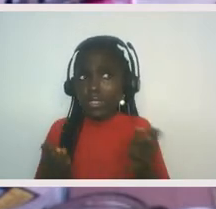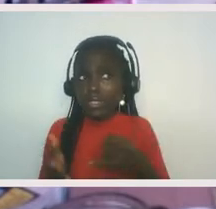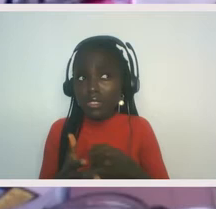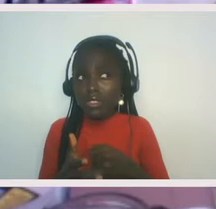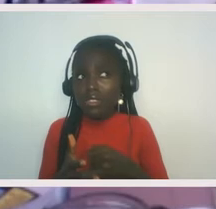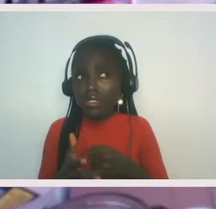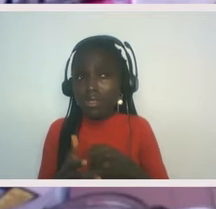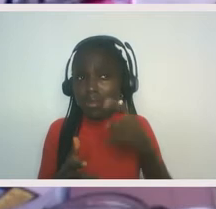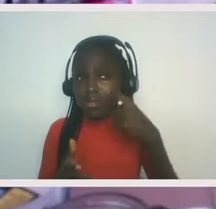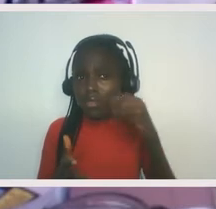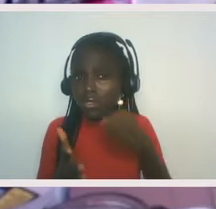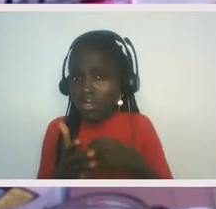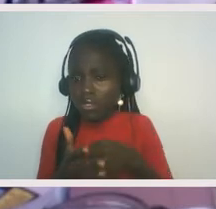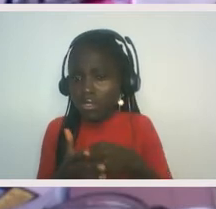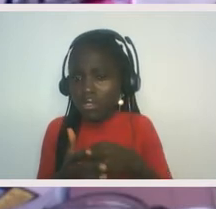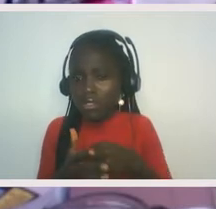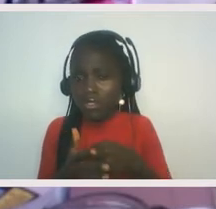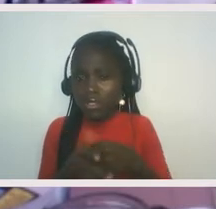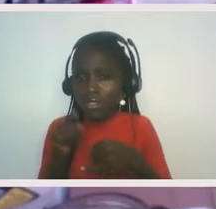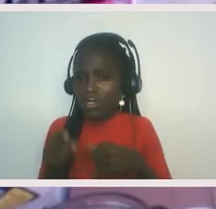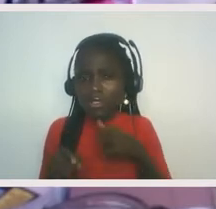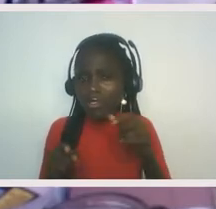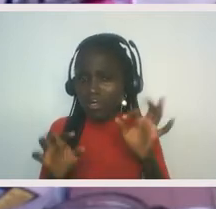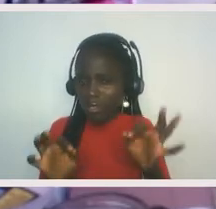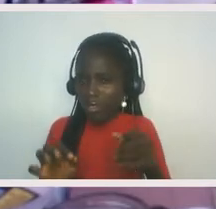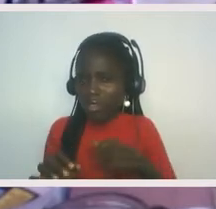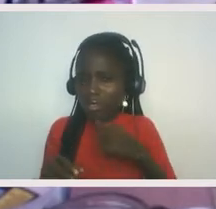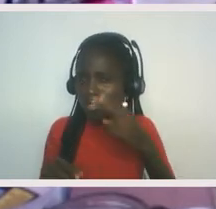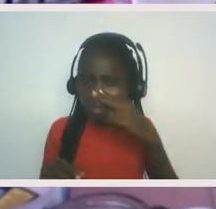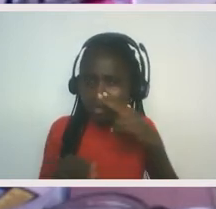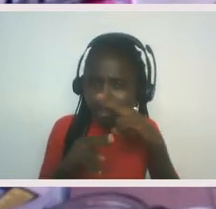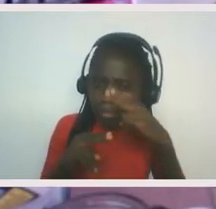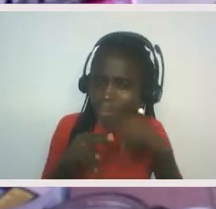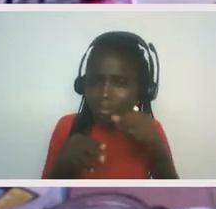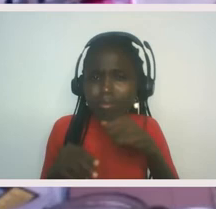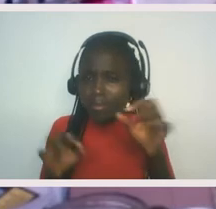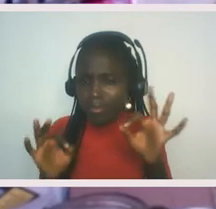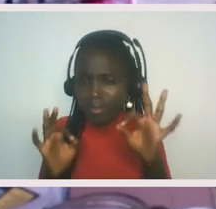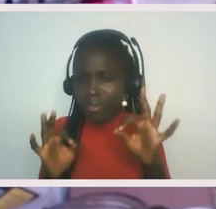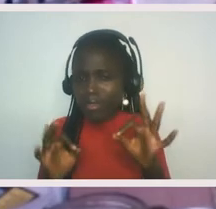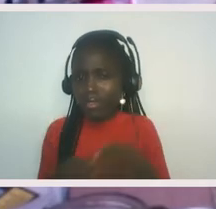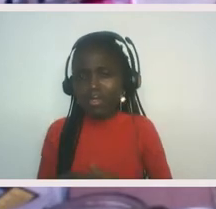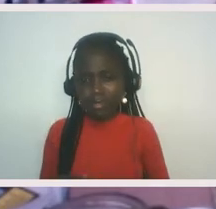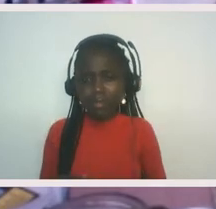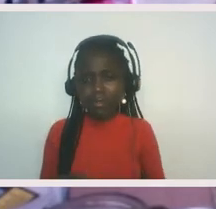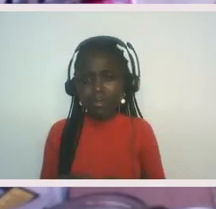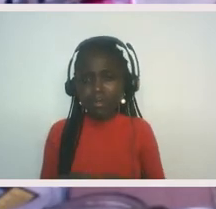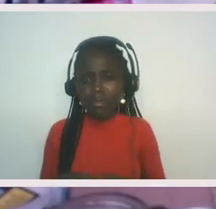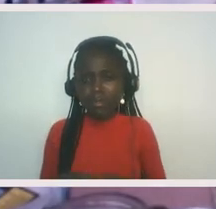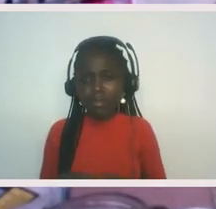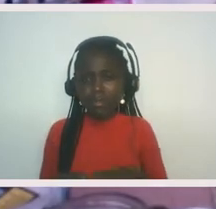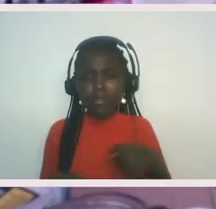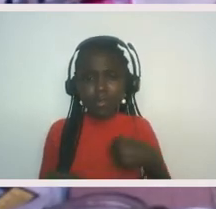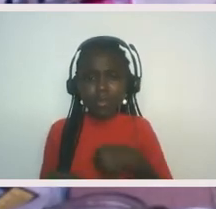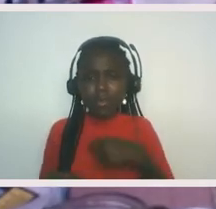we have to recognize it, that this is not fun. We were just talking about how, um, you know, this